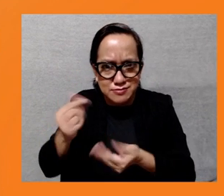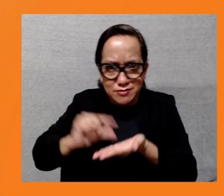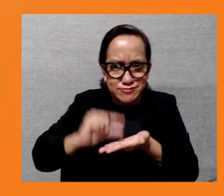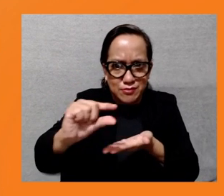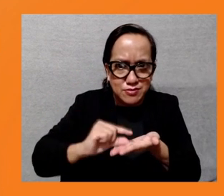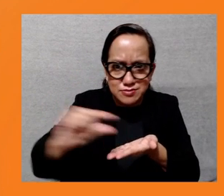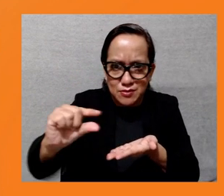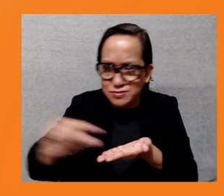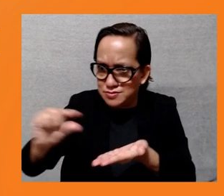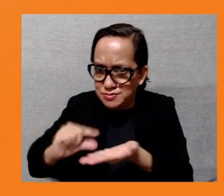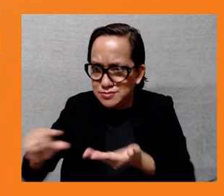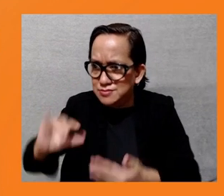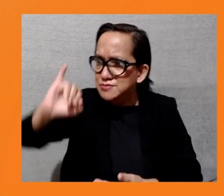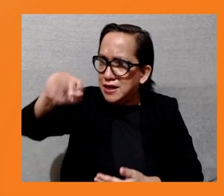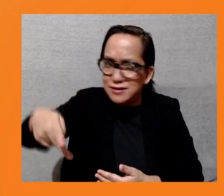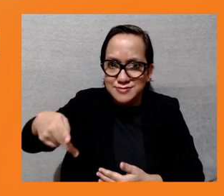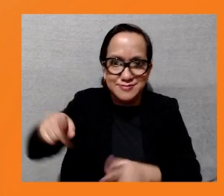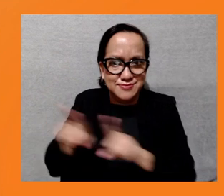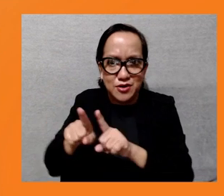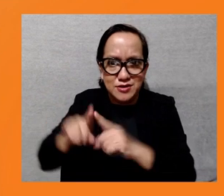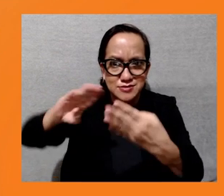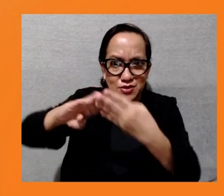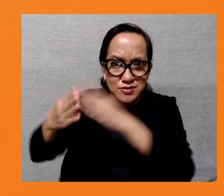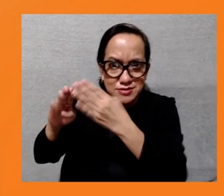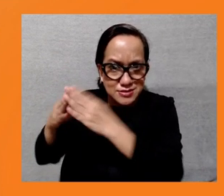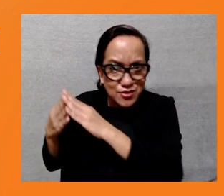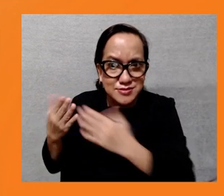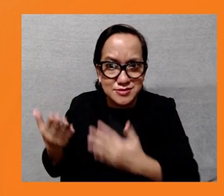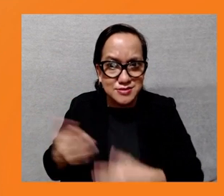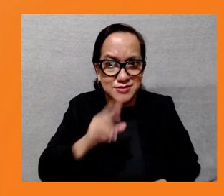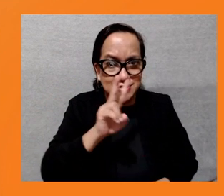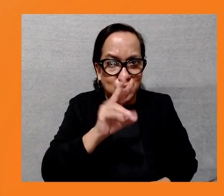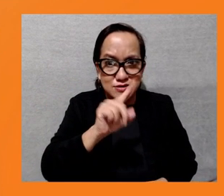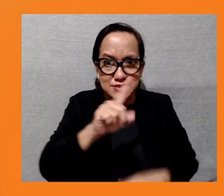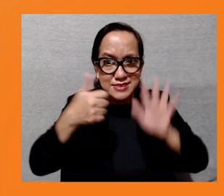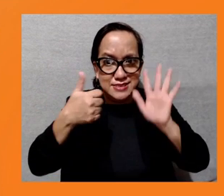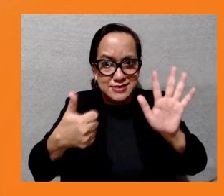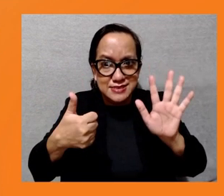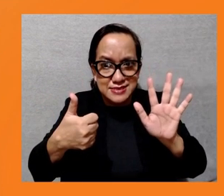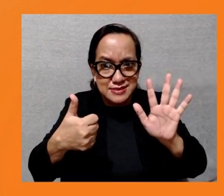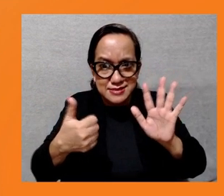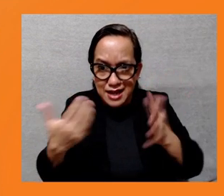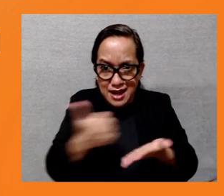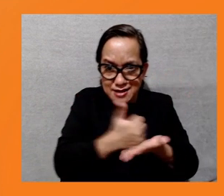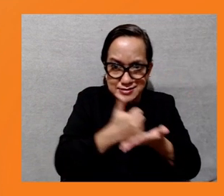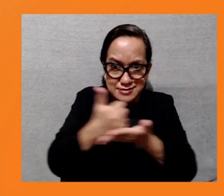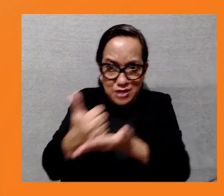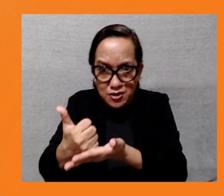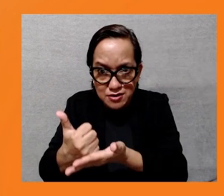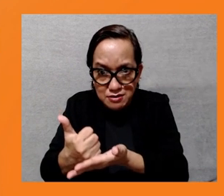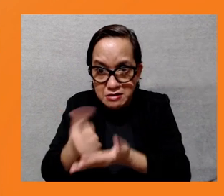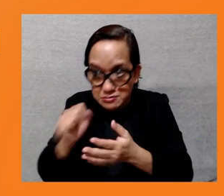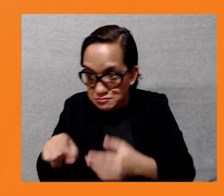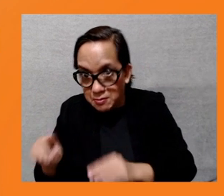2016. ADB has been involved in trying to help update the resettlement plan and the compensation rates and broker that.